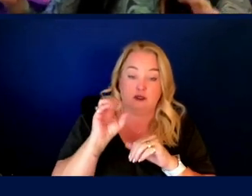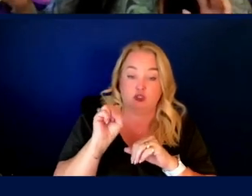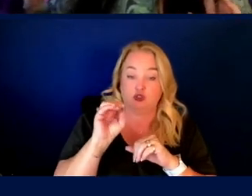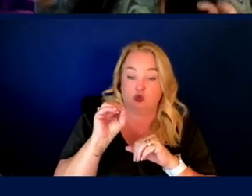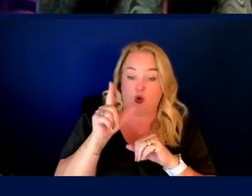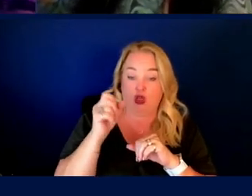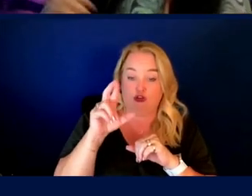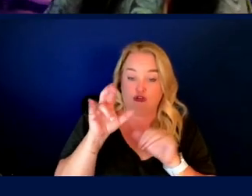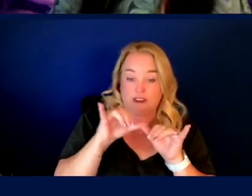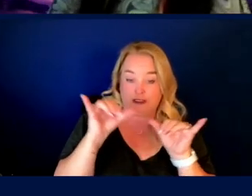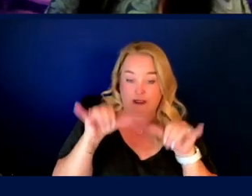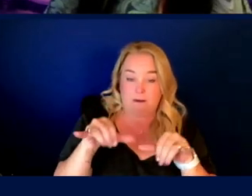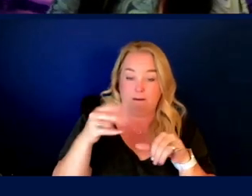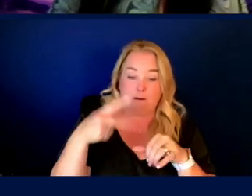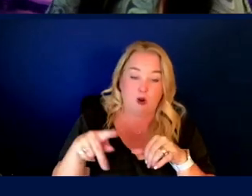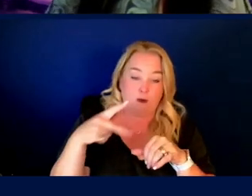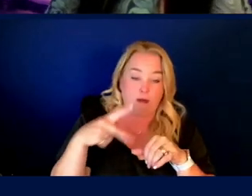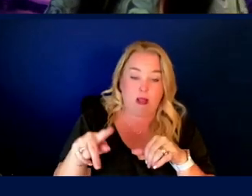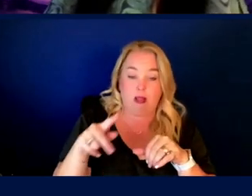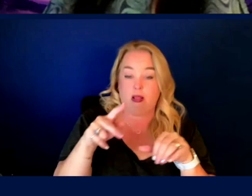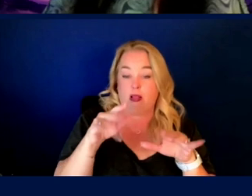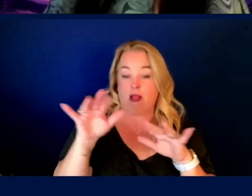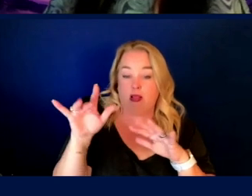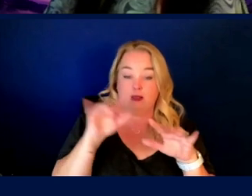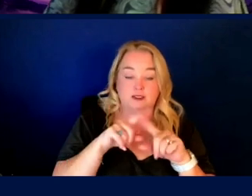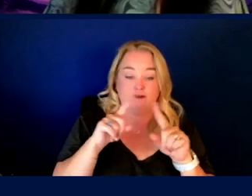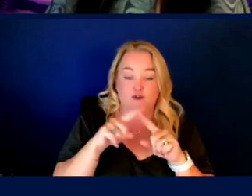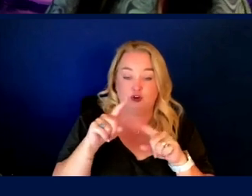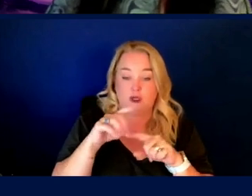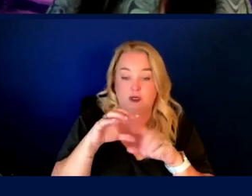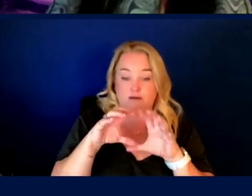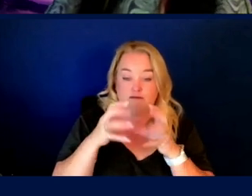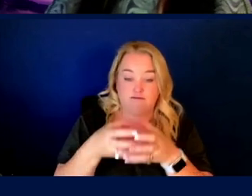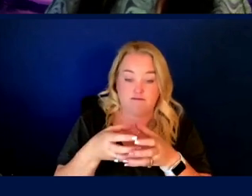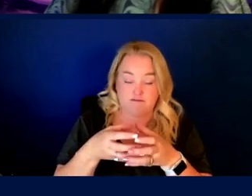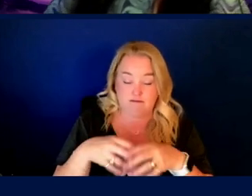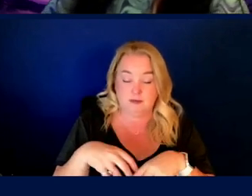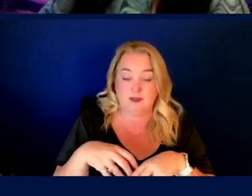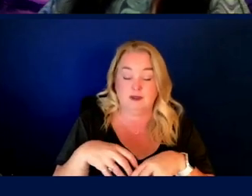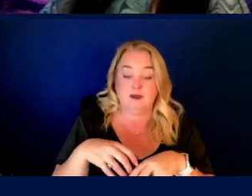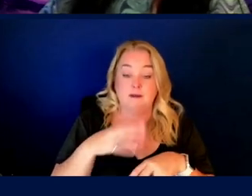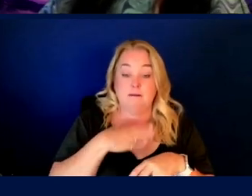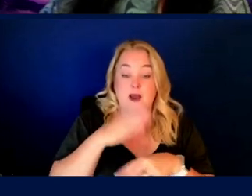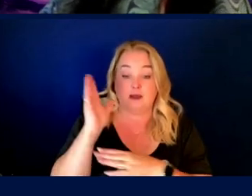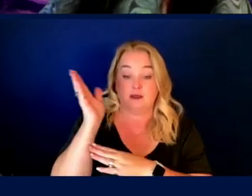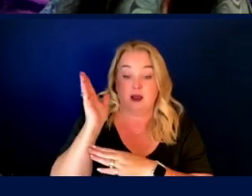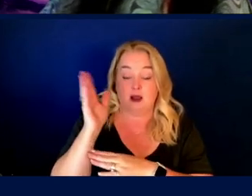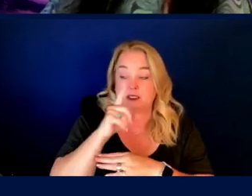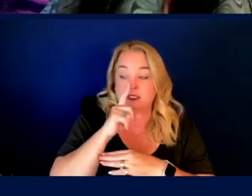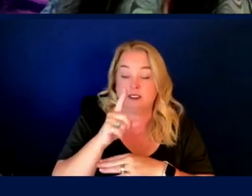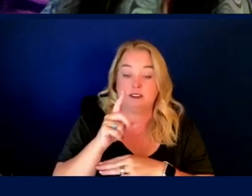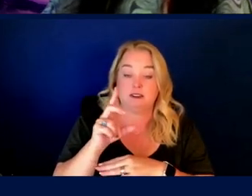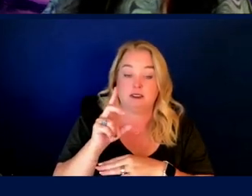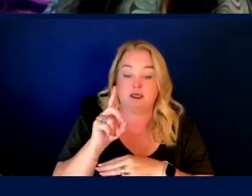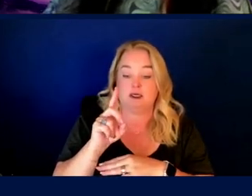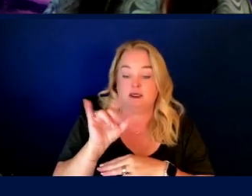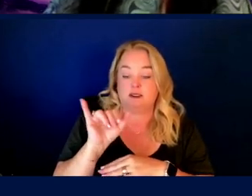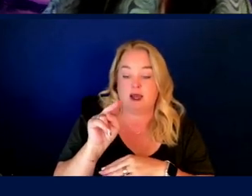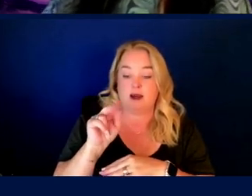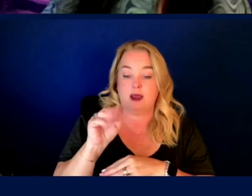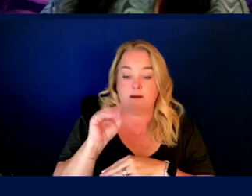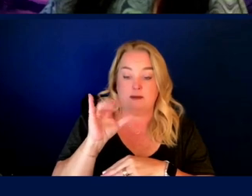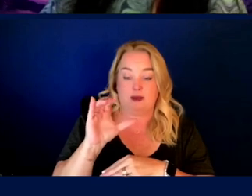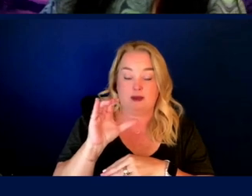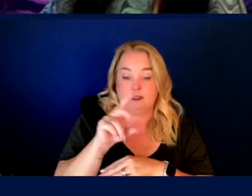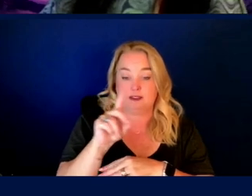and these purple sort of sun city hues and image credit, uh, to NASA. Uh, my talk is titled dynamic disability and human space